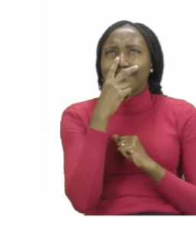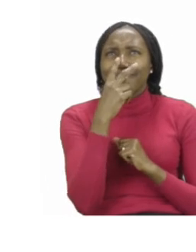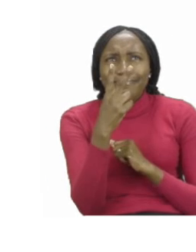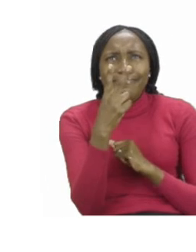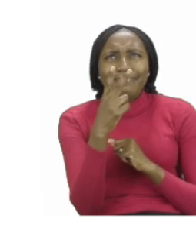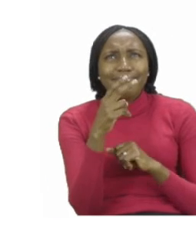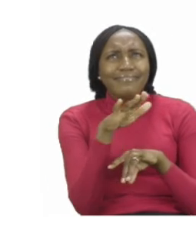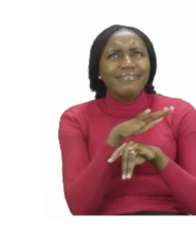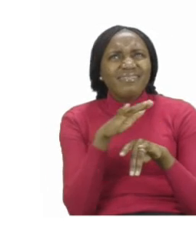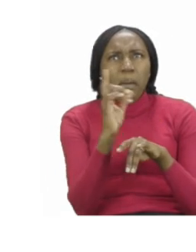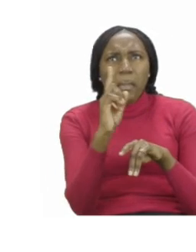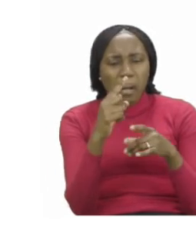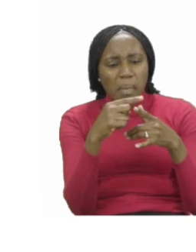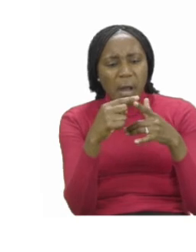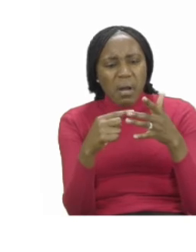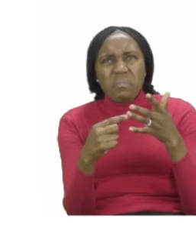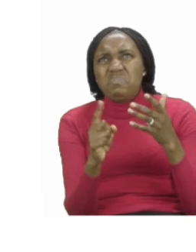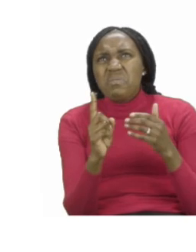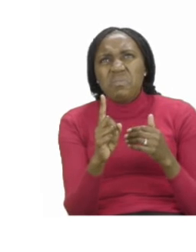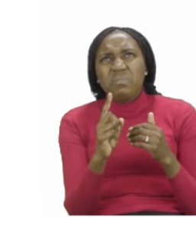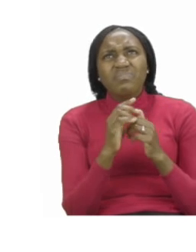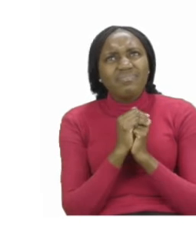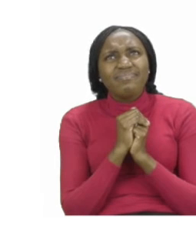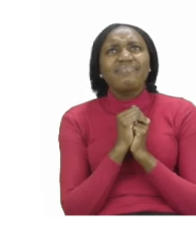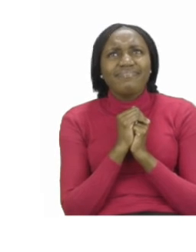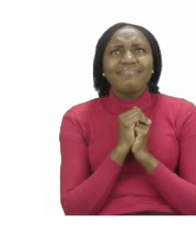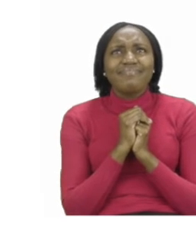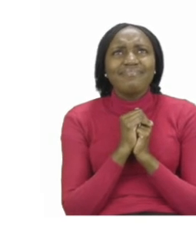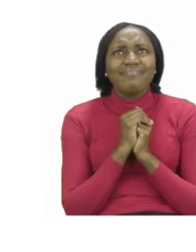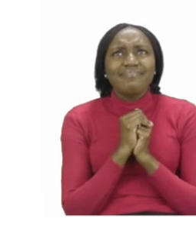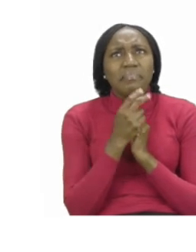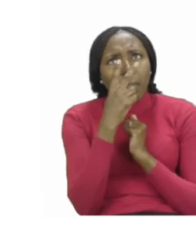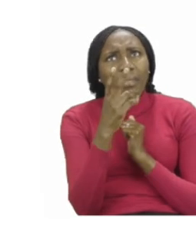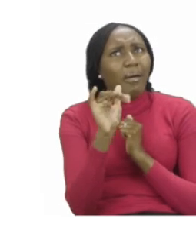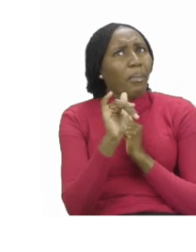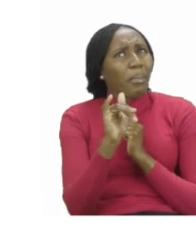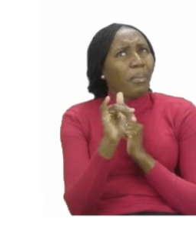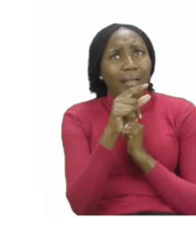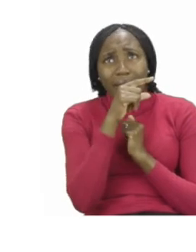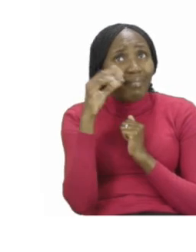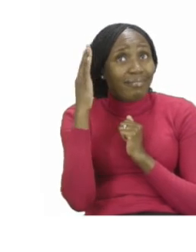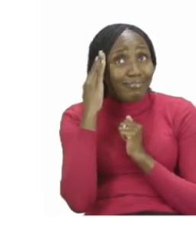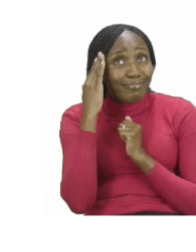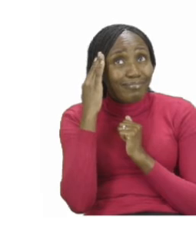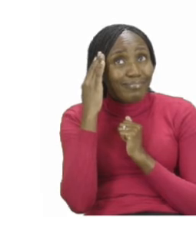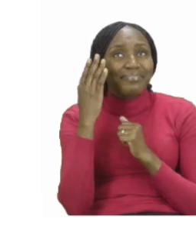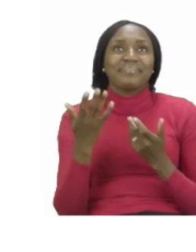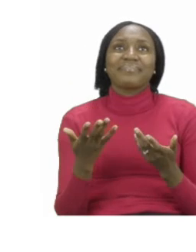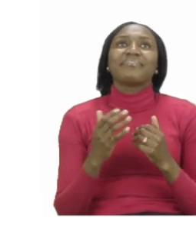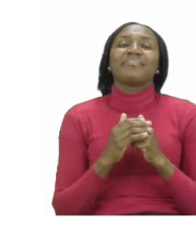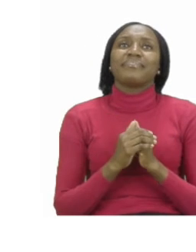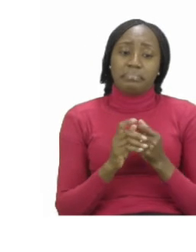what animals will you find or can you find on page five? The